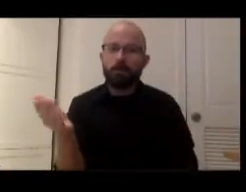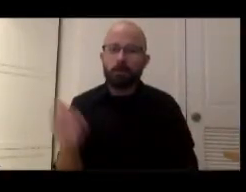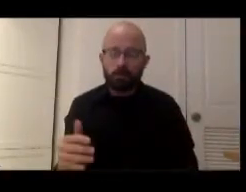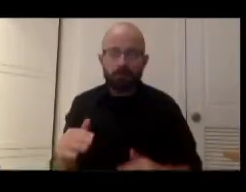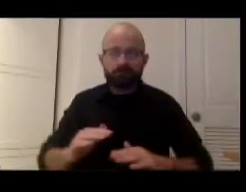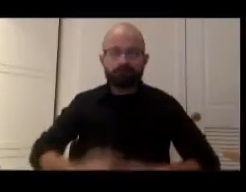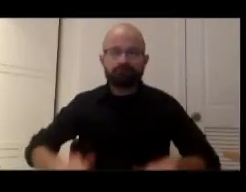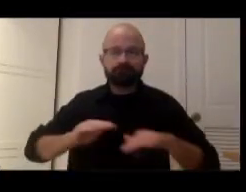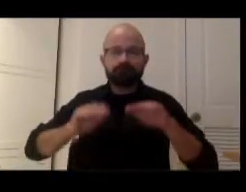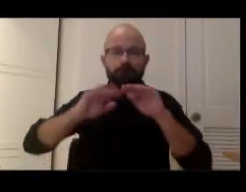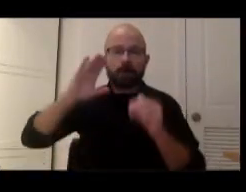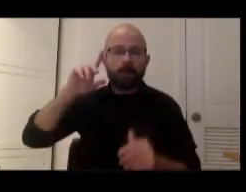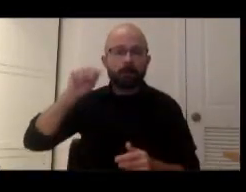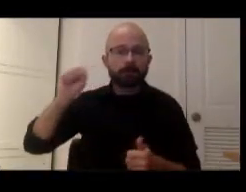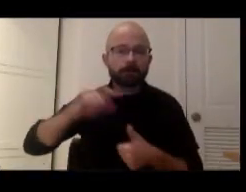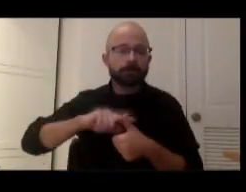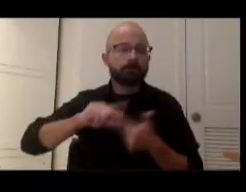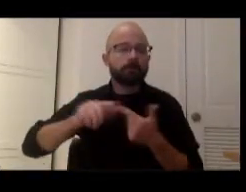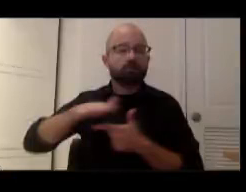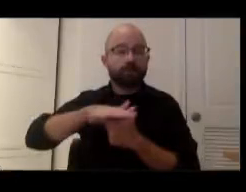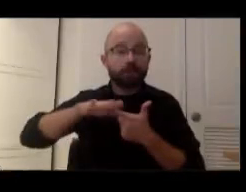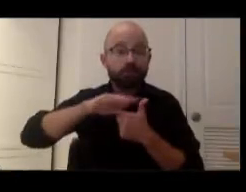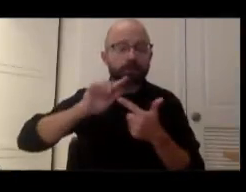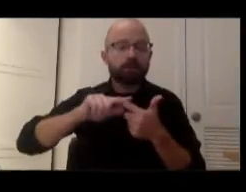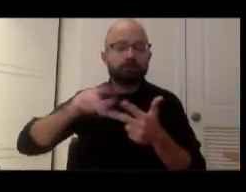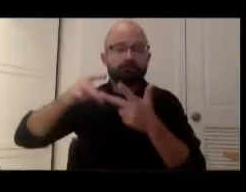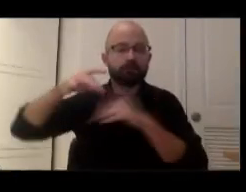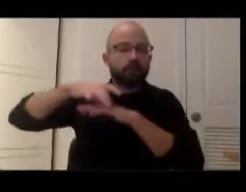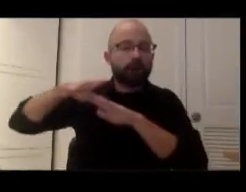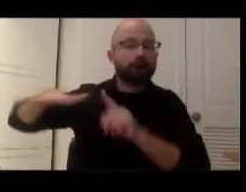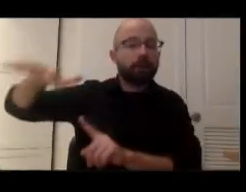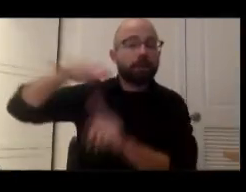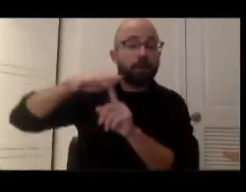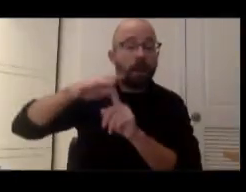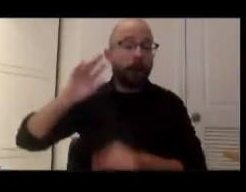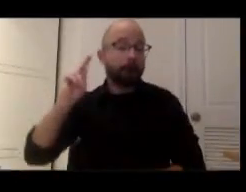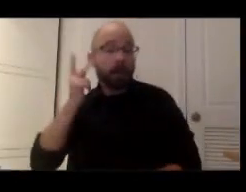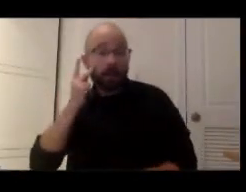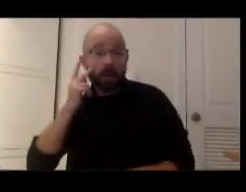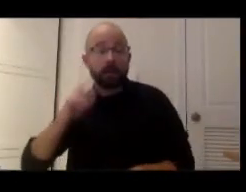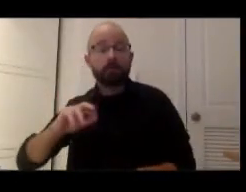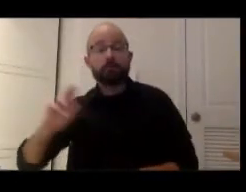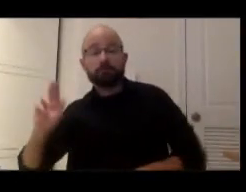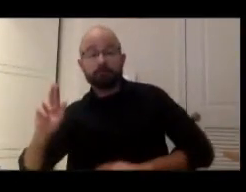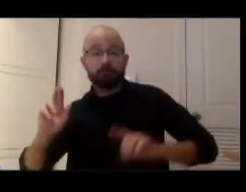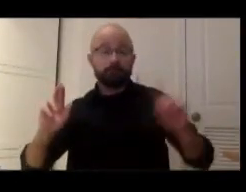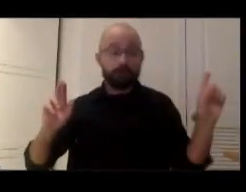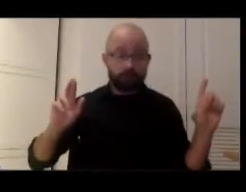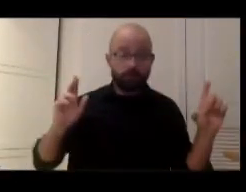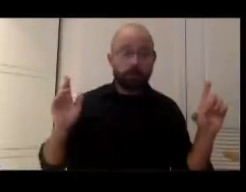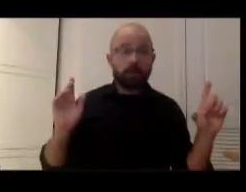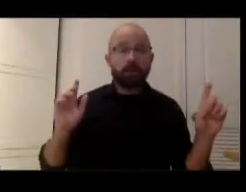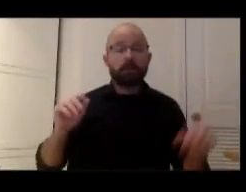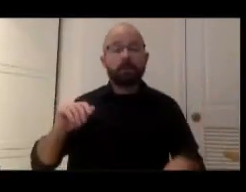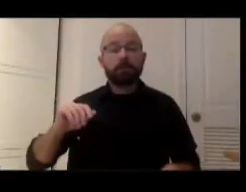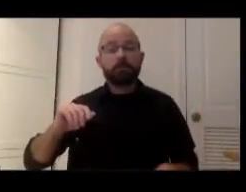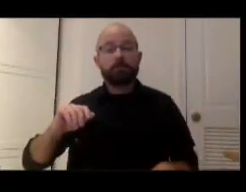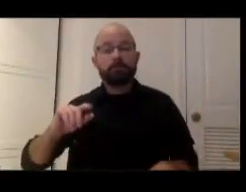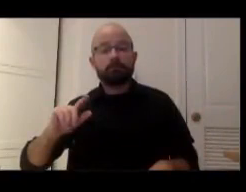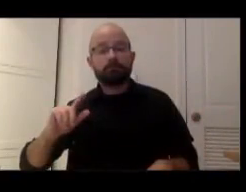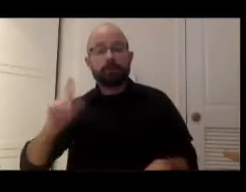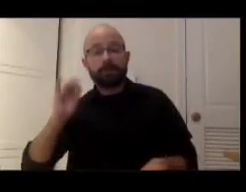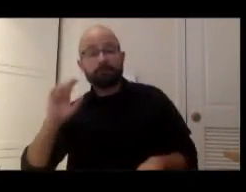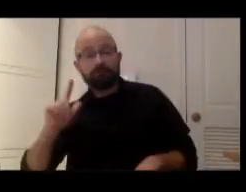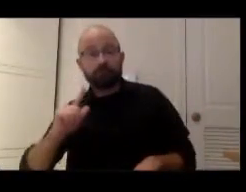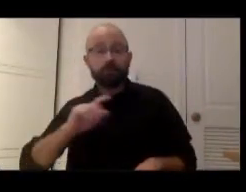geography, across political leaning is a major opportunity for Smithsonian to even more fully represent